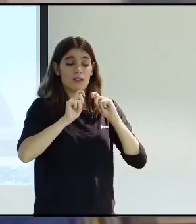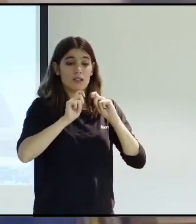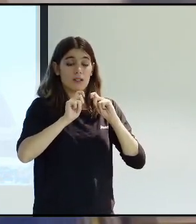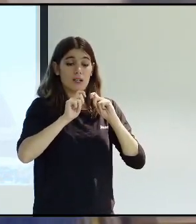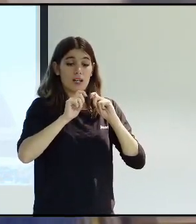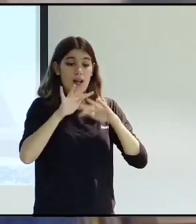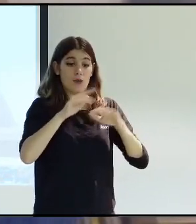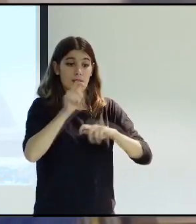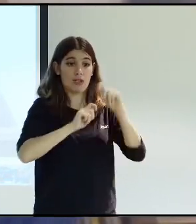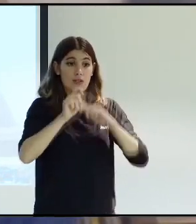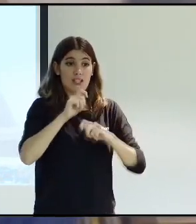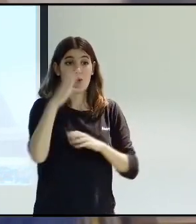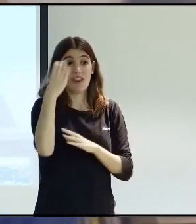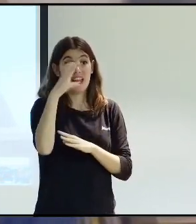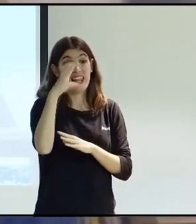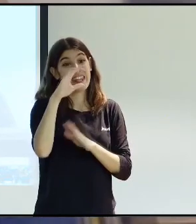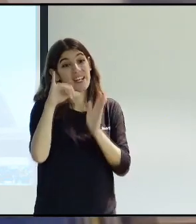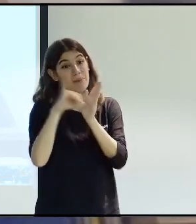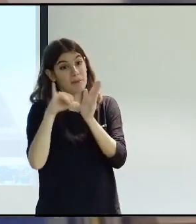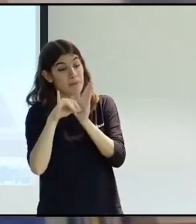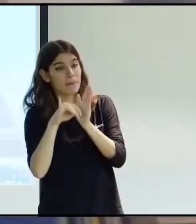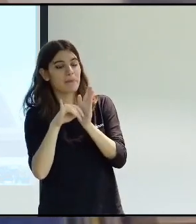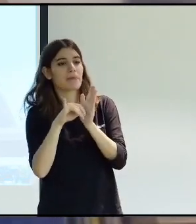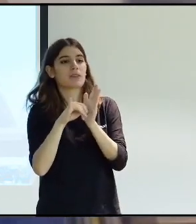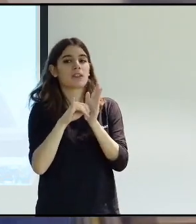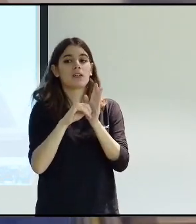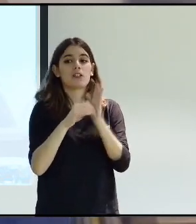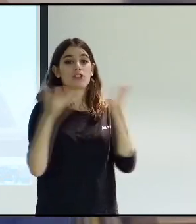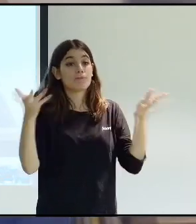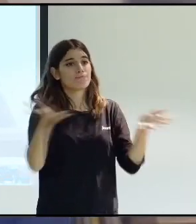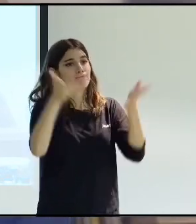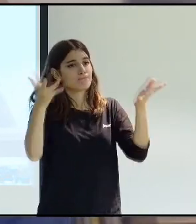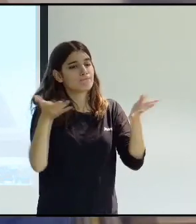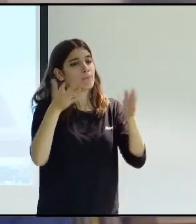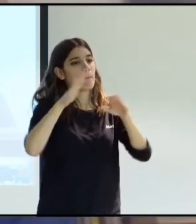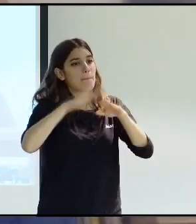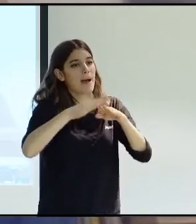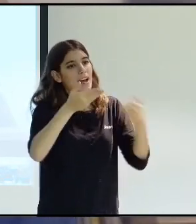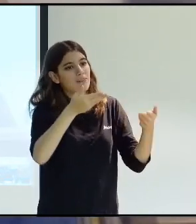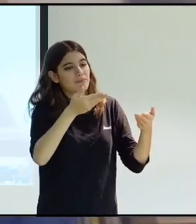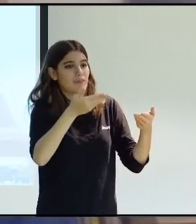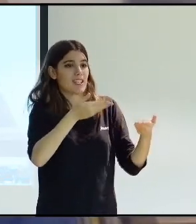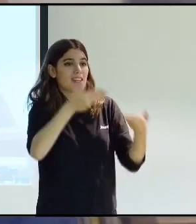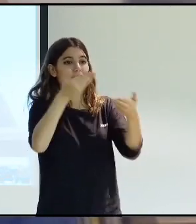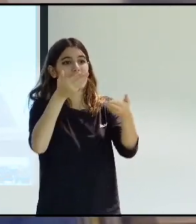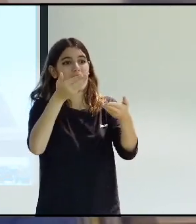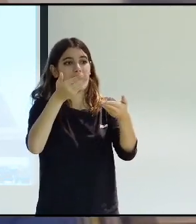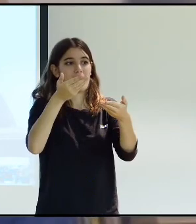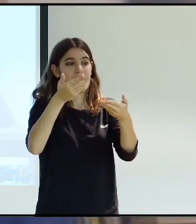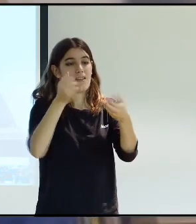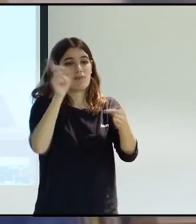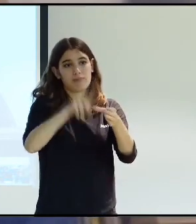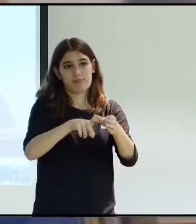associations, and we have the CERMI, the State Committee of Disabled Persons